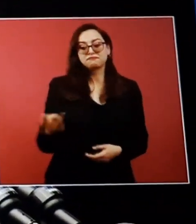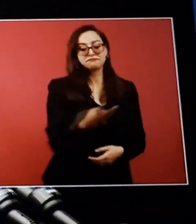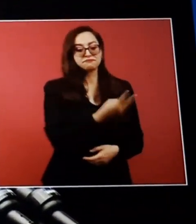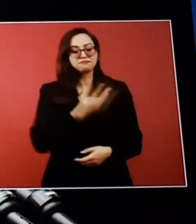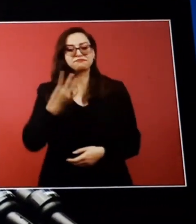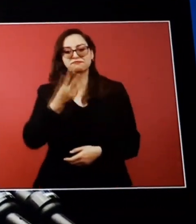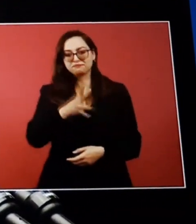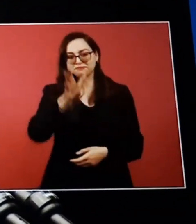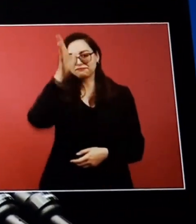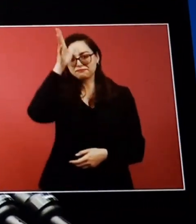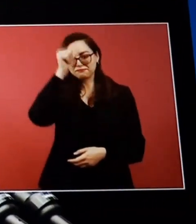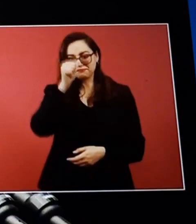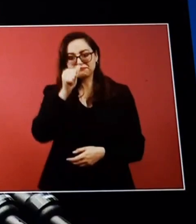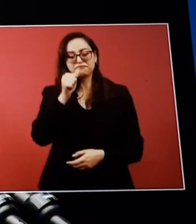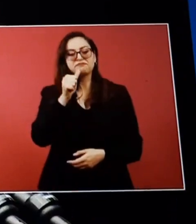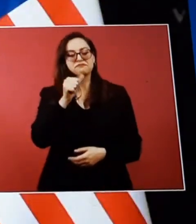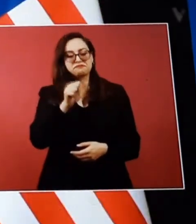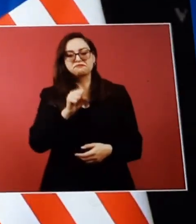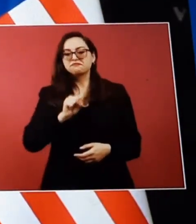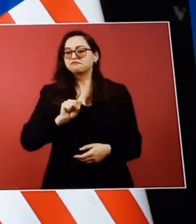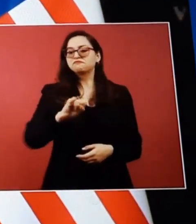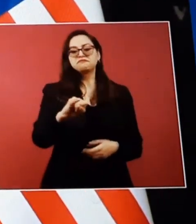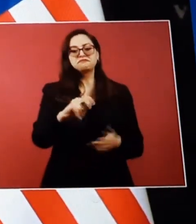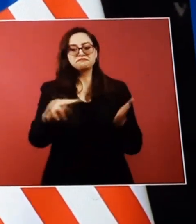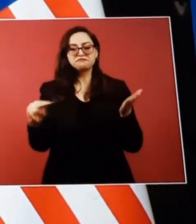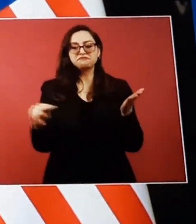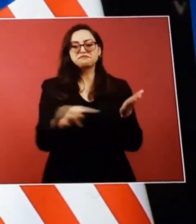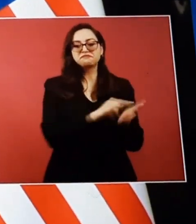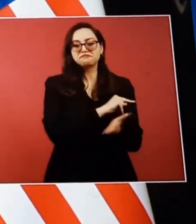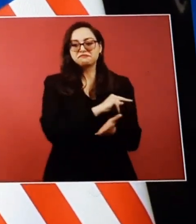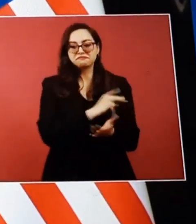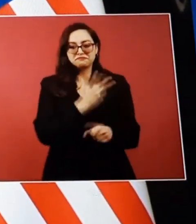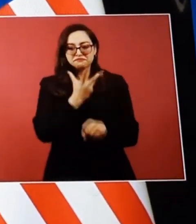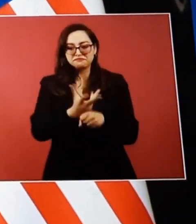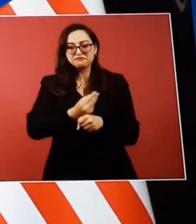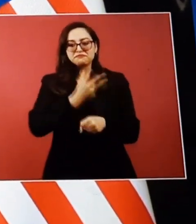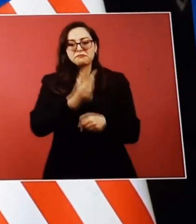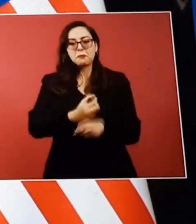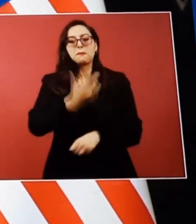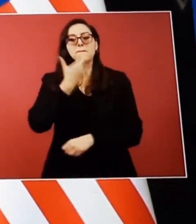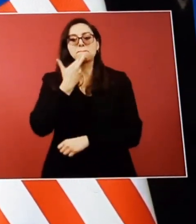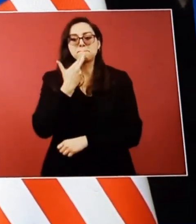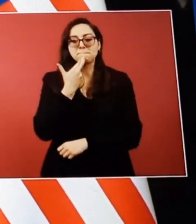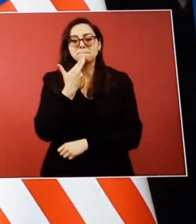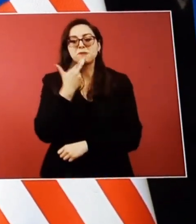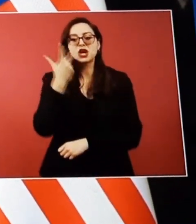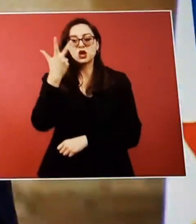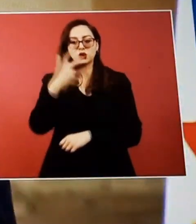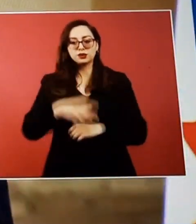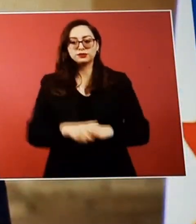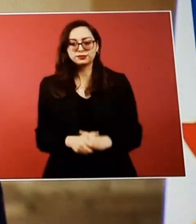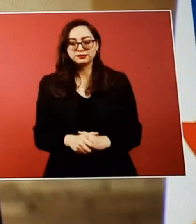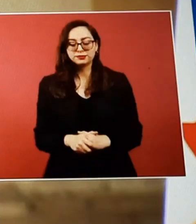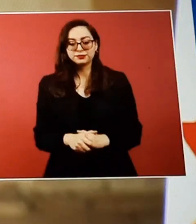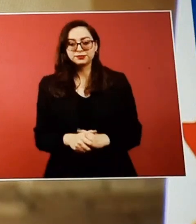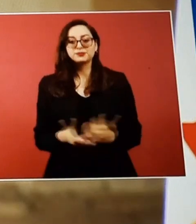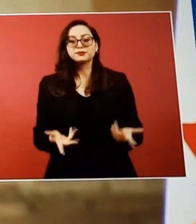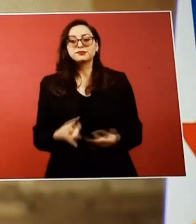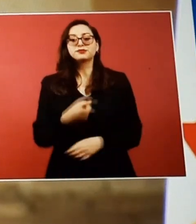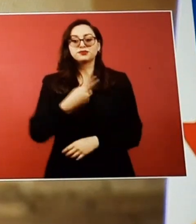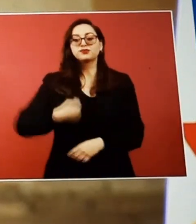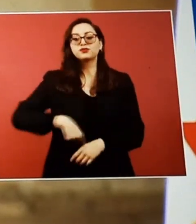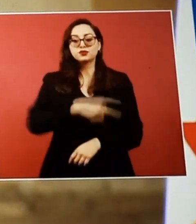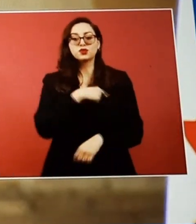To put it simply, we are, and always will be, stronger together. The world